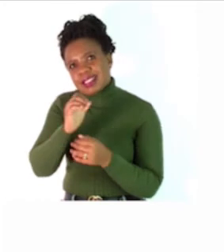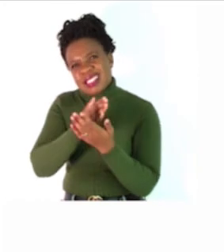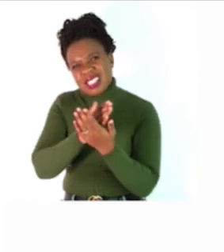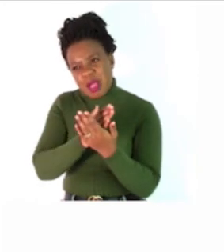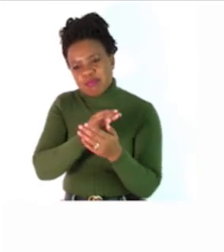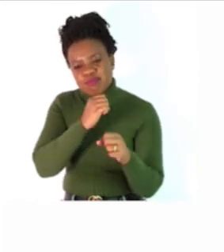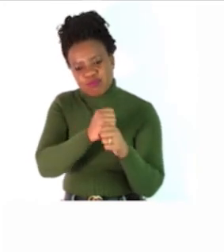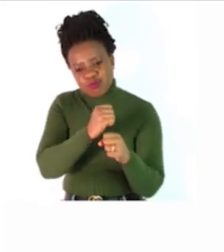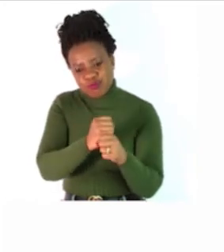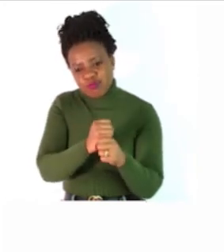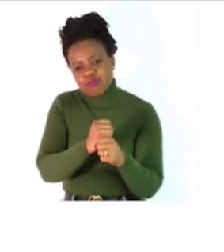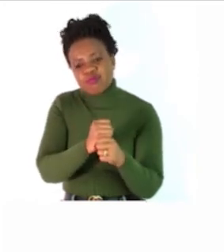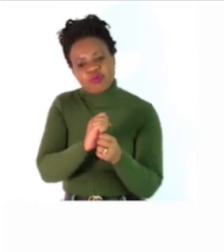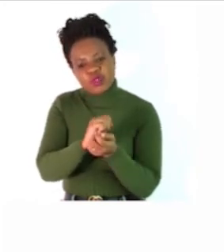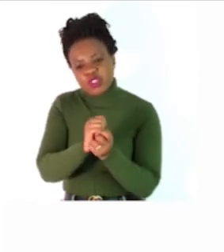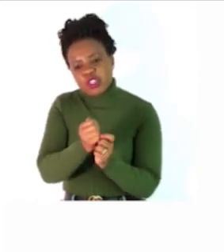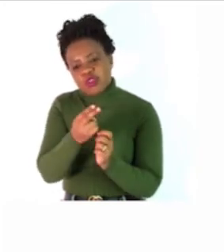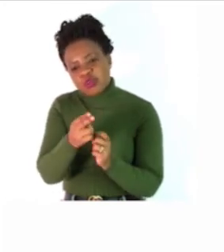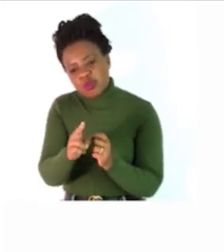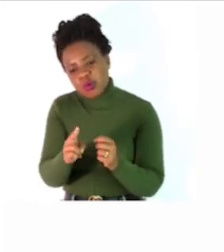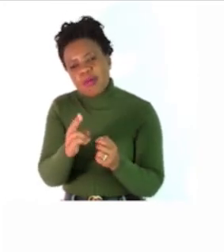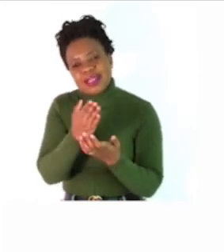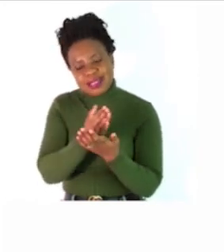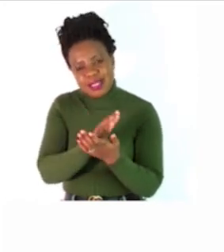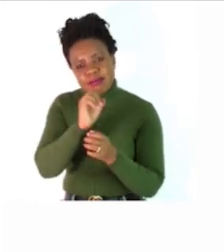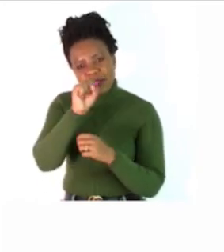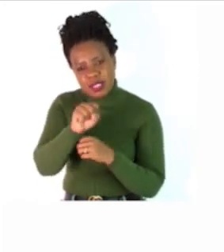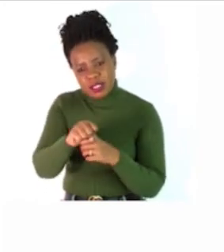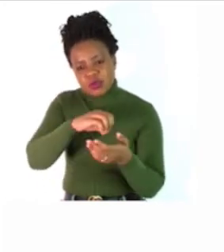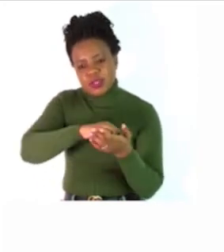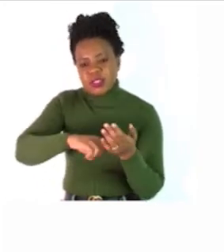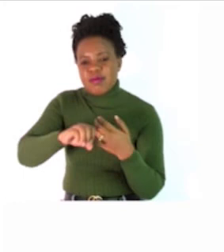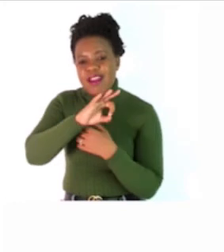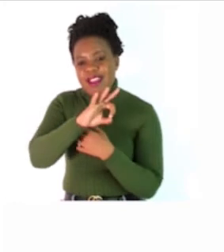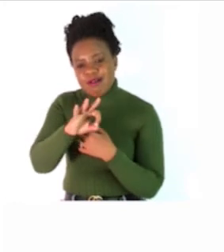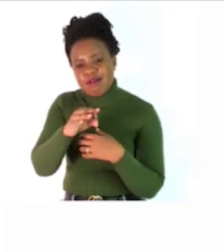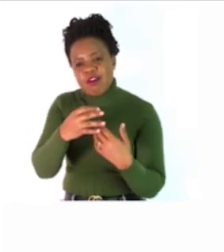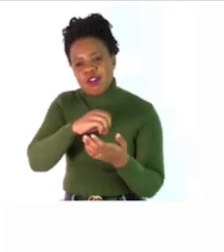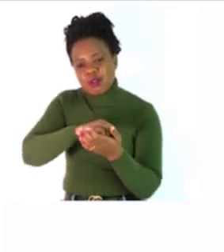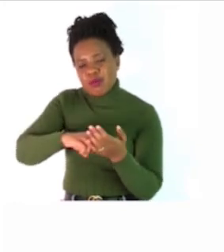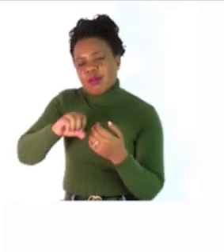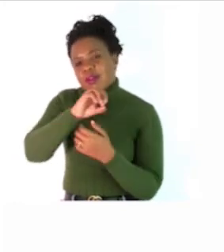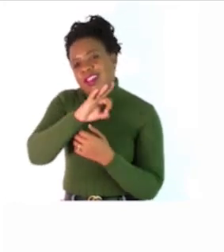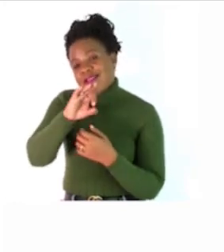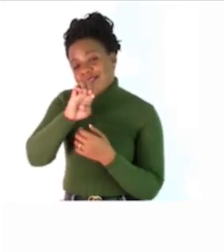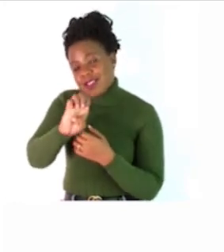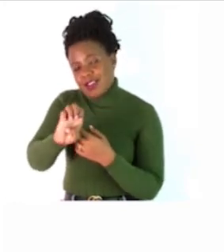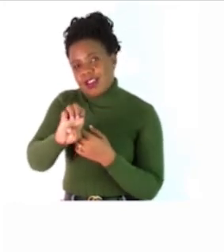there are some who are or who do not follow the rules